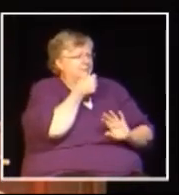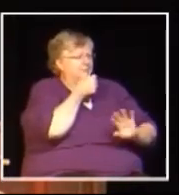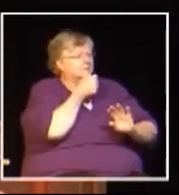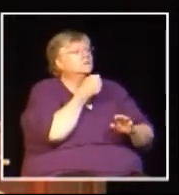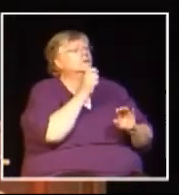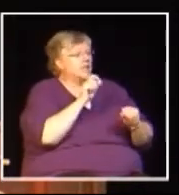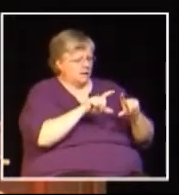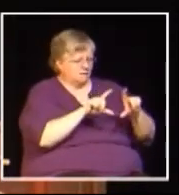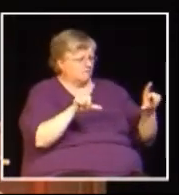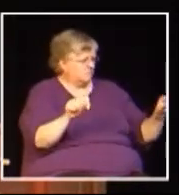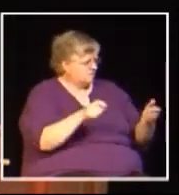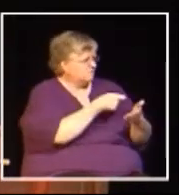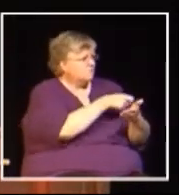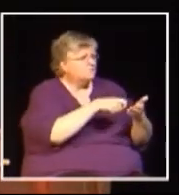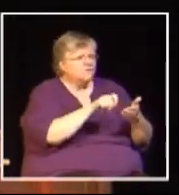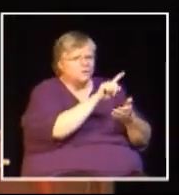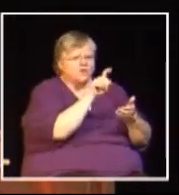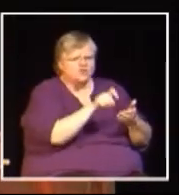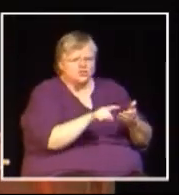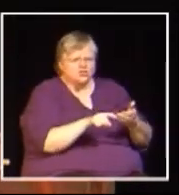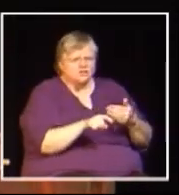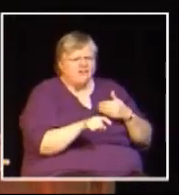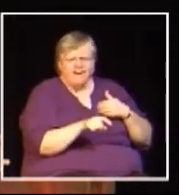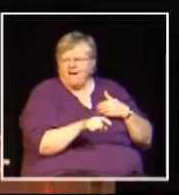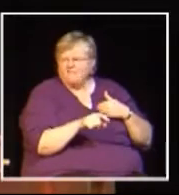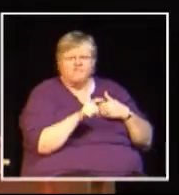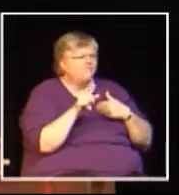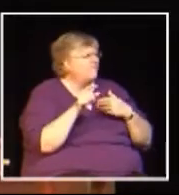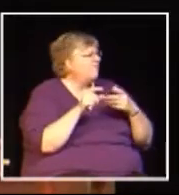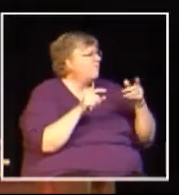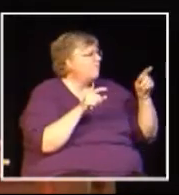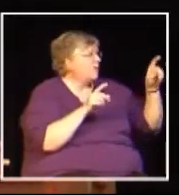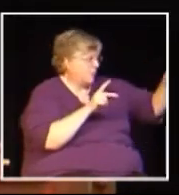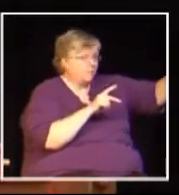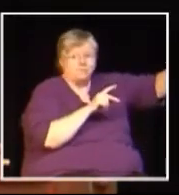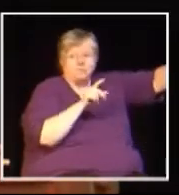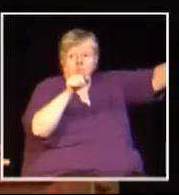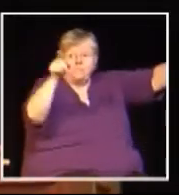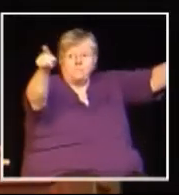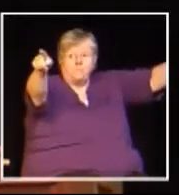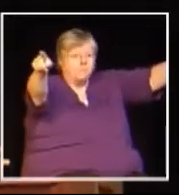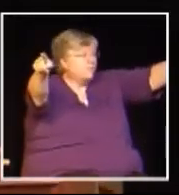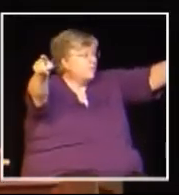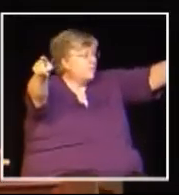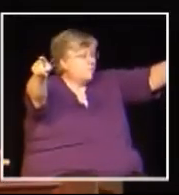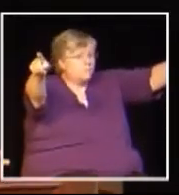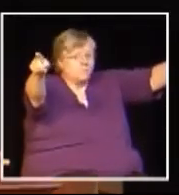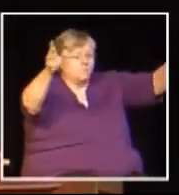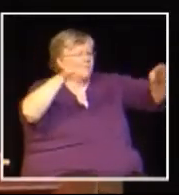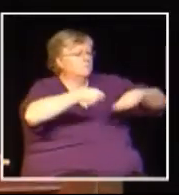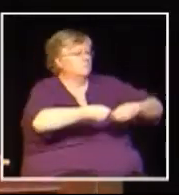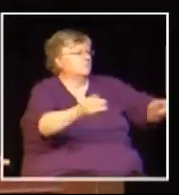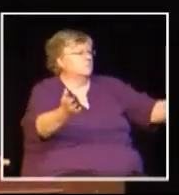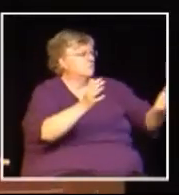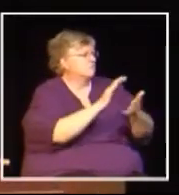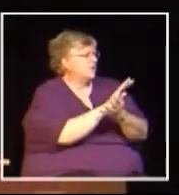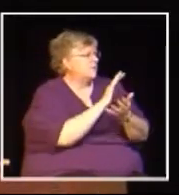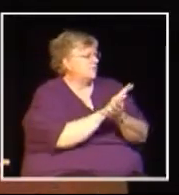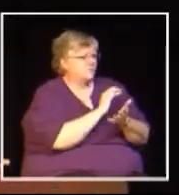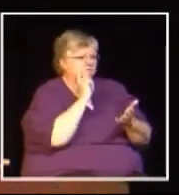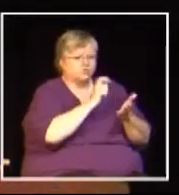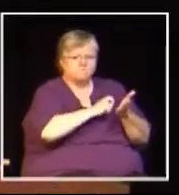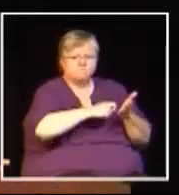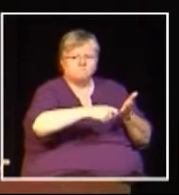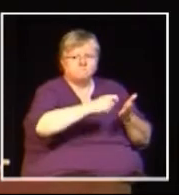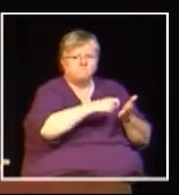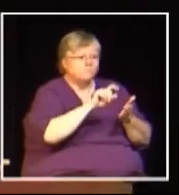And I invite you to address any questions you may have to one of our presenters or to all of the presenters. If you do not want